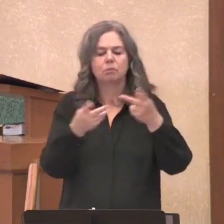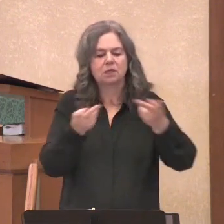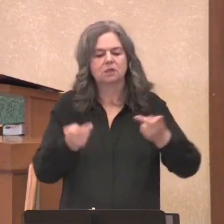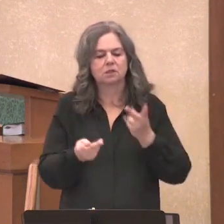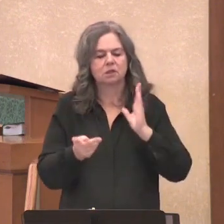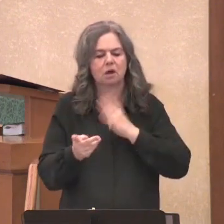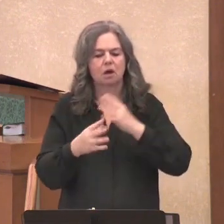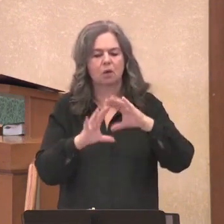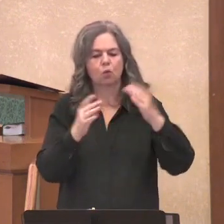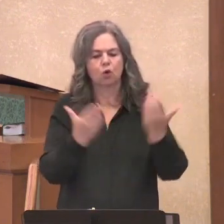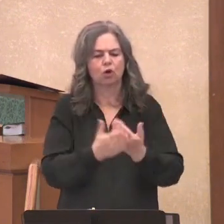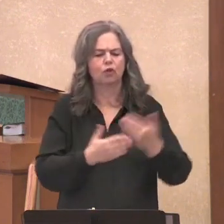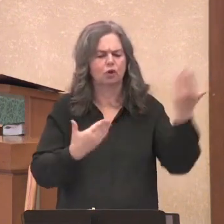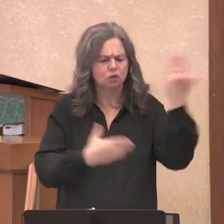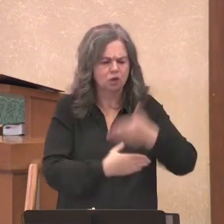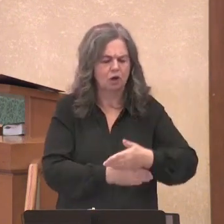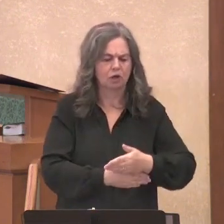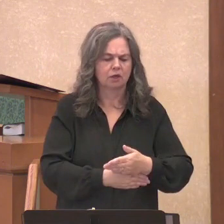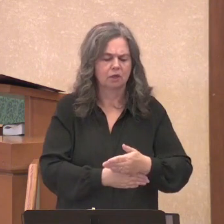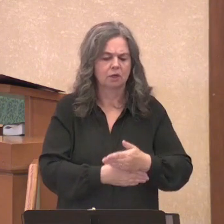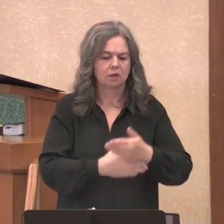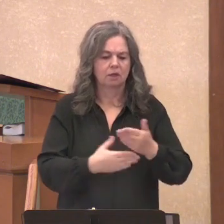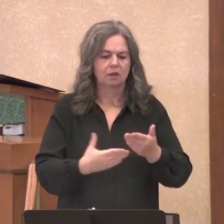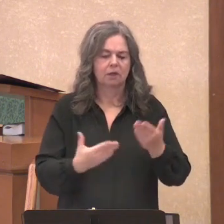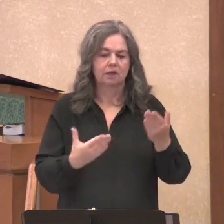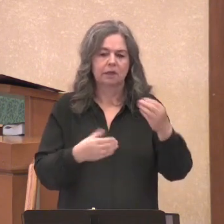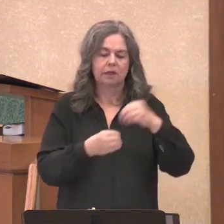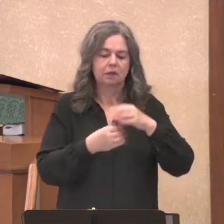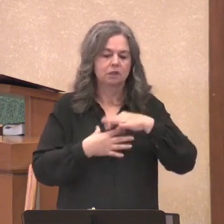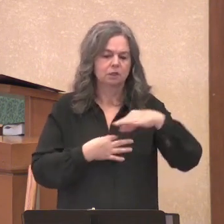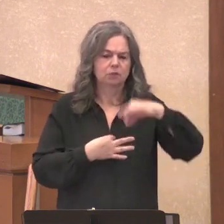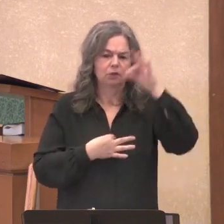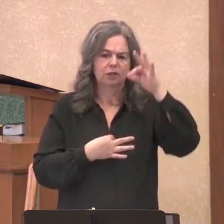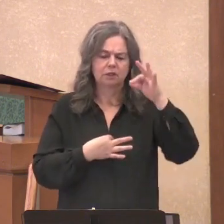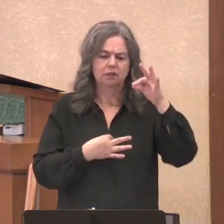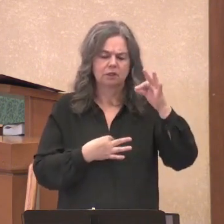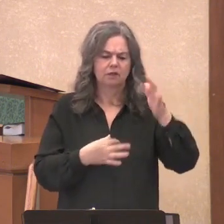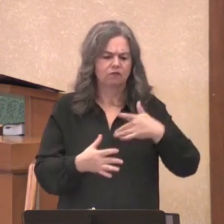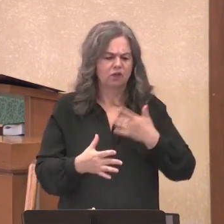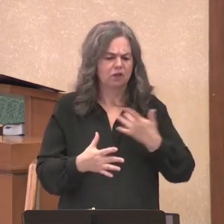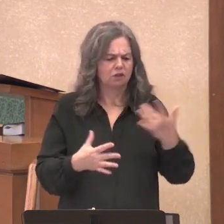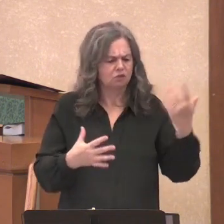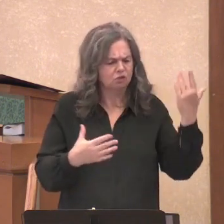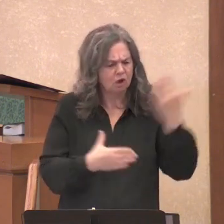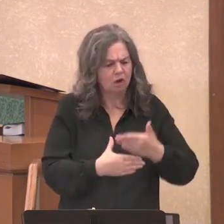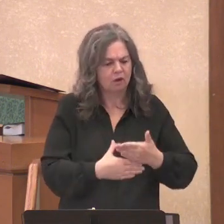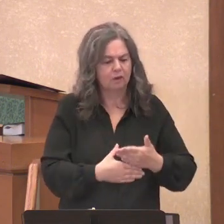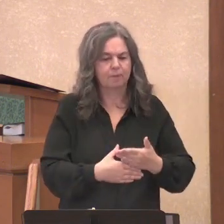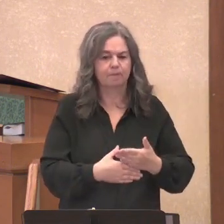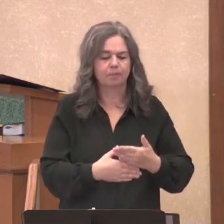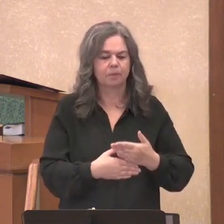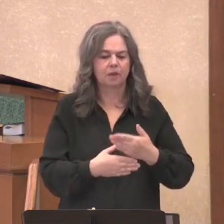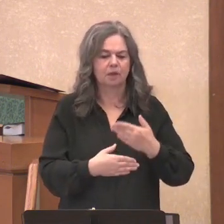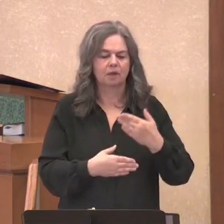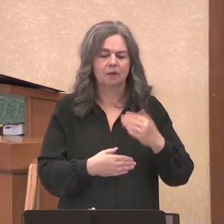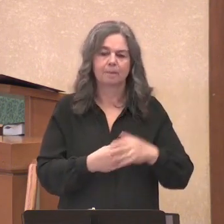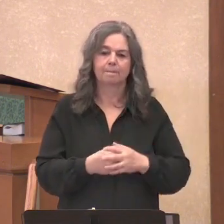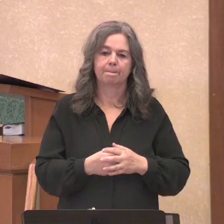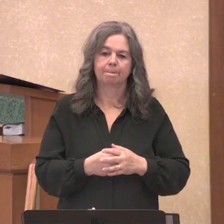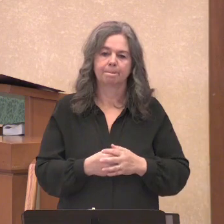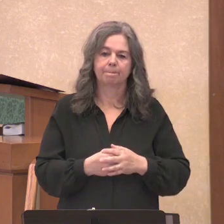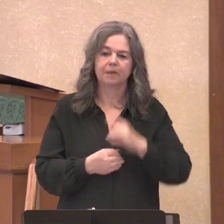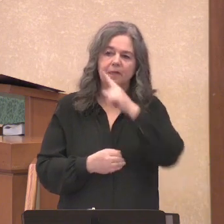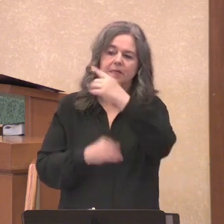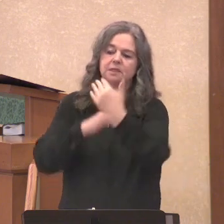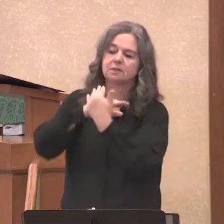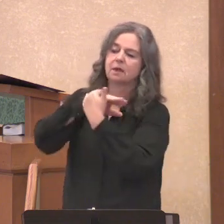may have places in our own life and spirit that feel filled with darkness. But in fact, we are always called into the